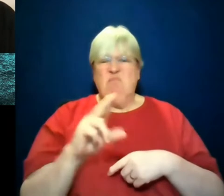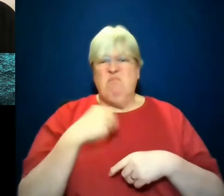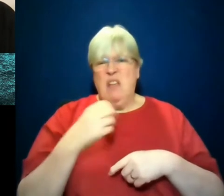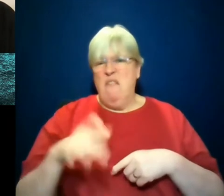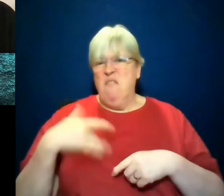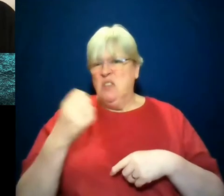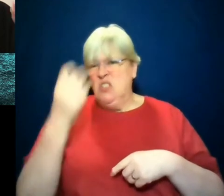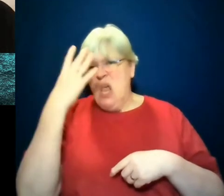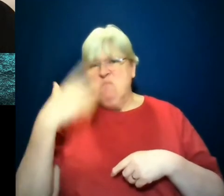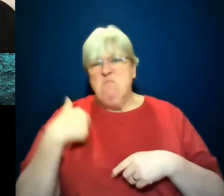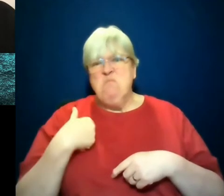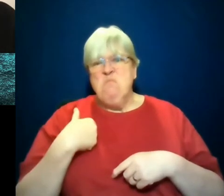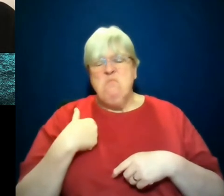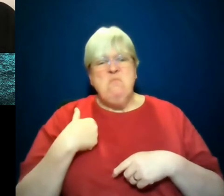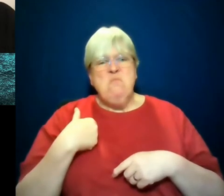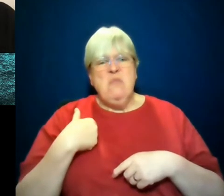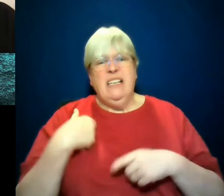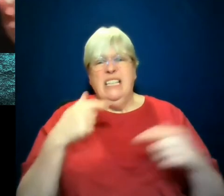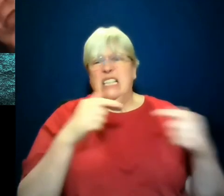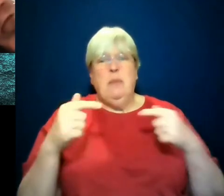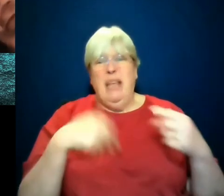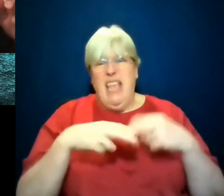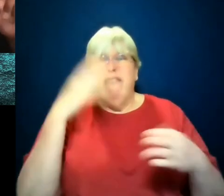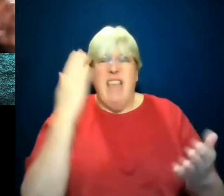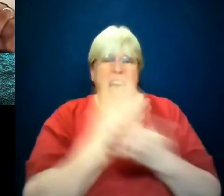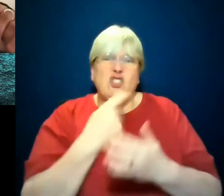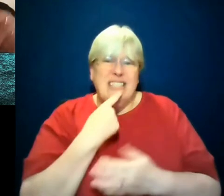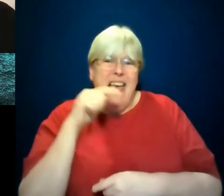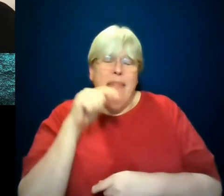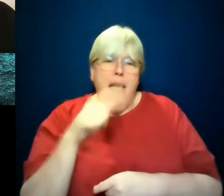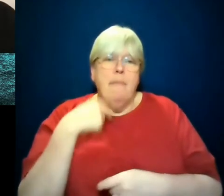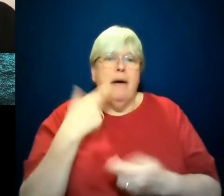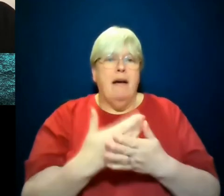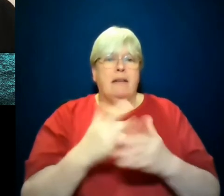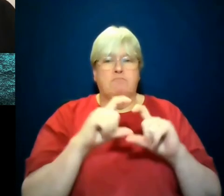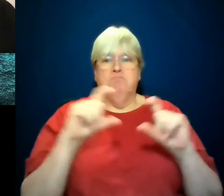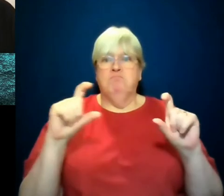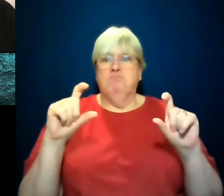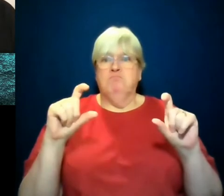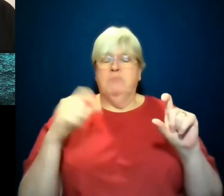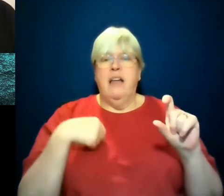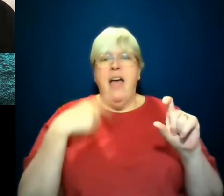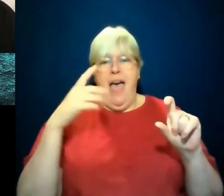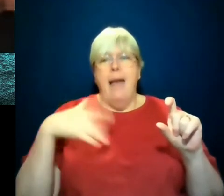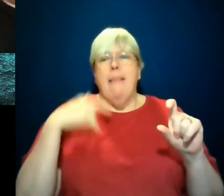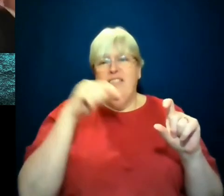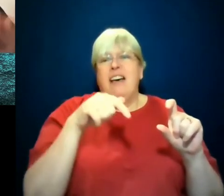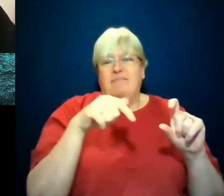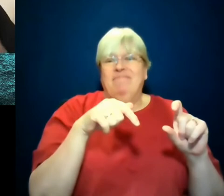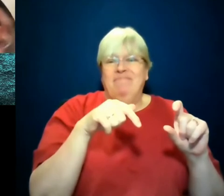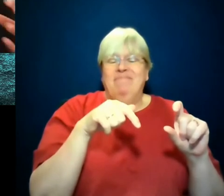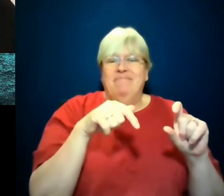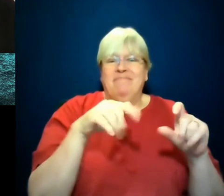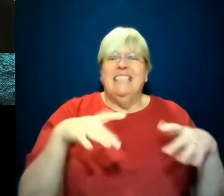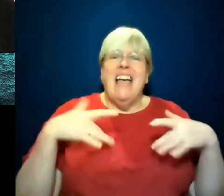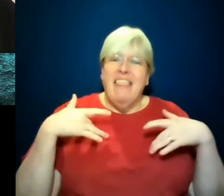And there is debate about whether or he actually said that, but those poles, I live there. I live between those poles. I live